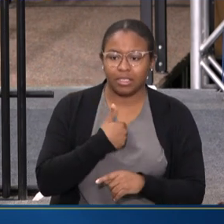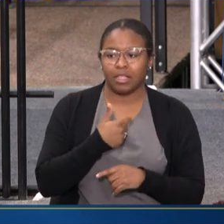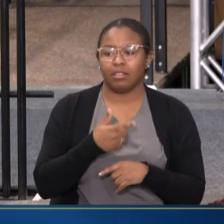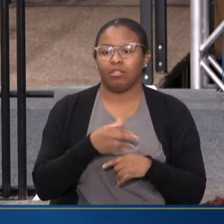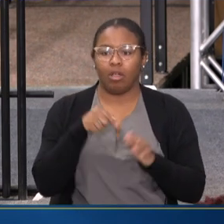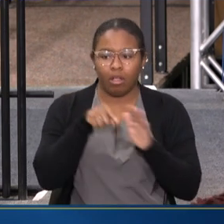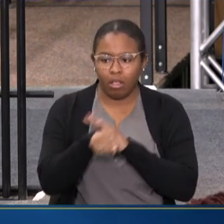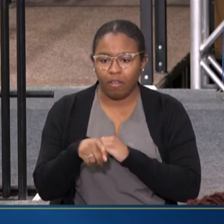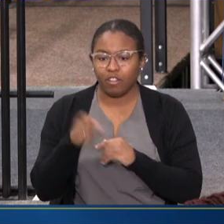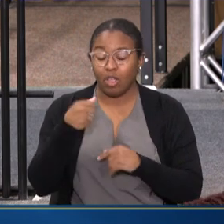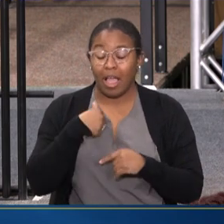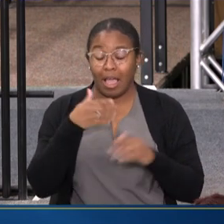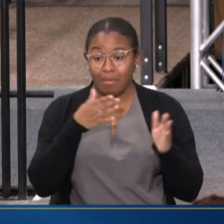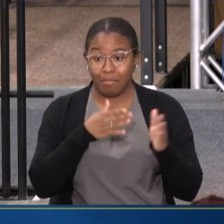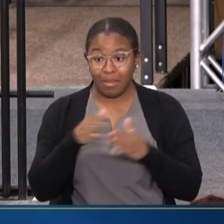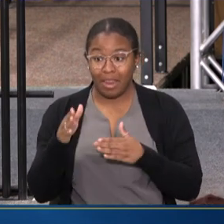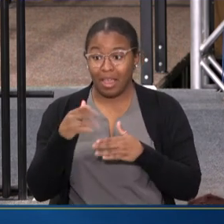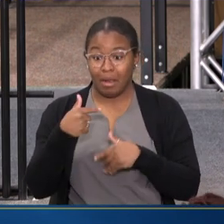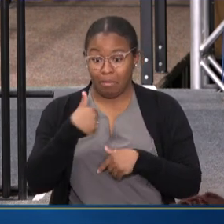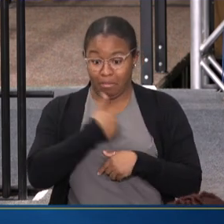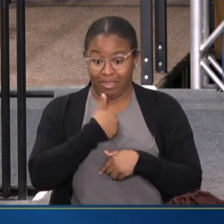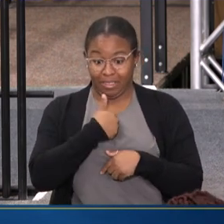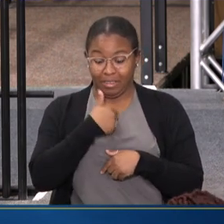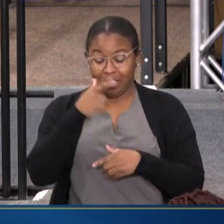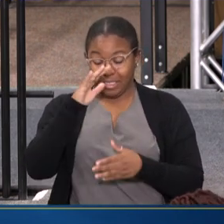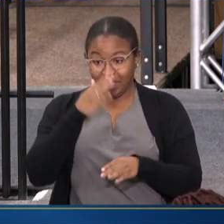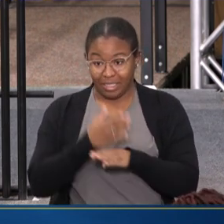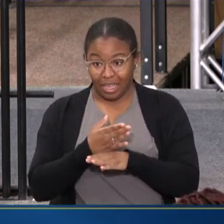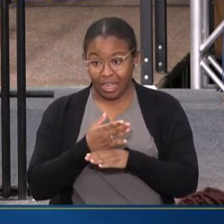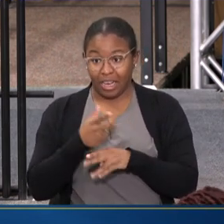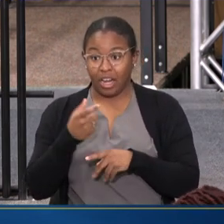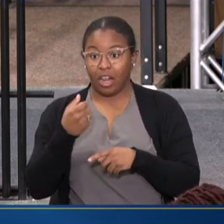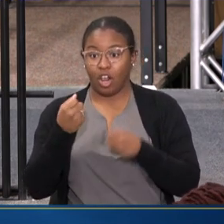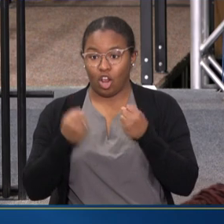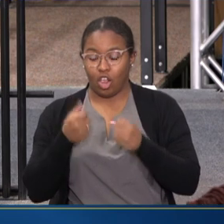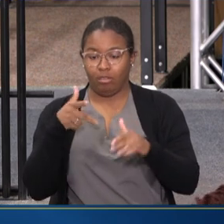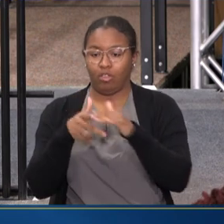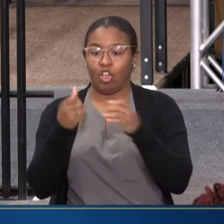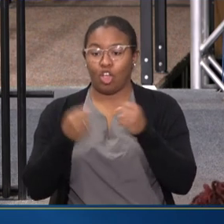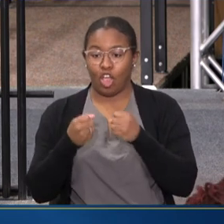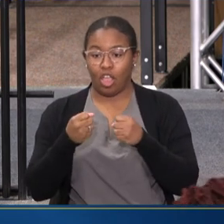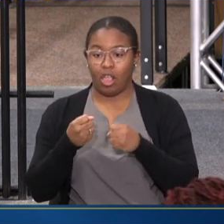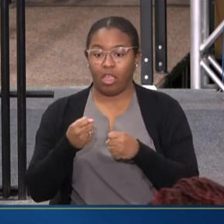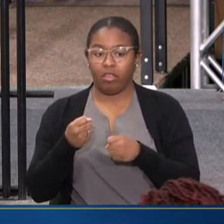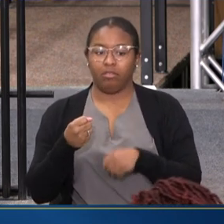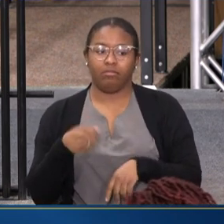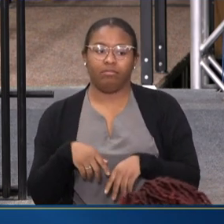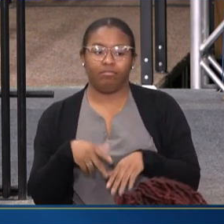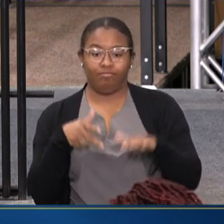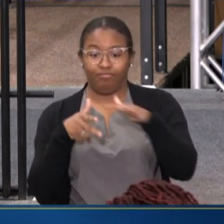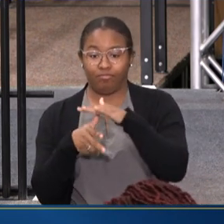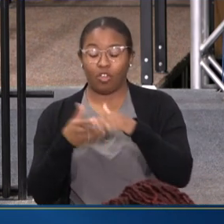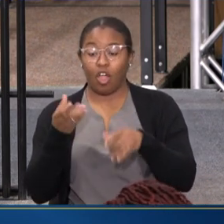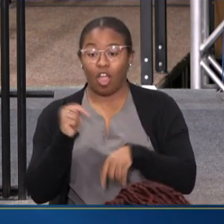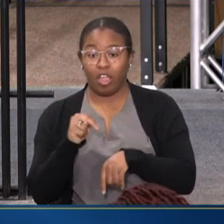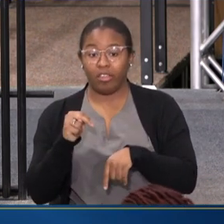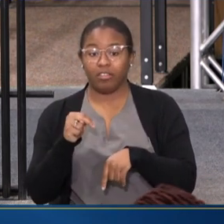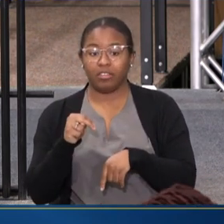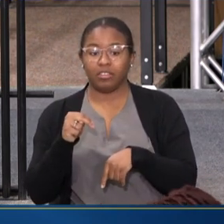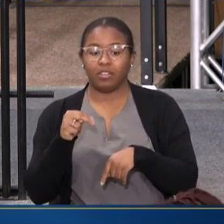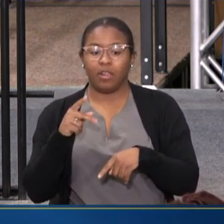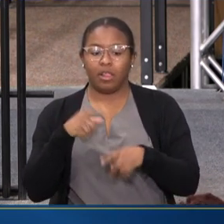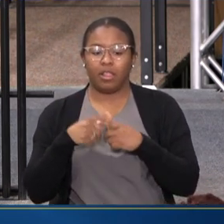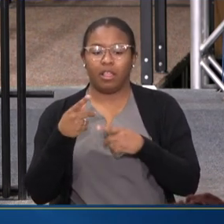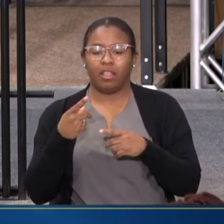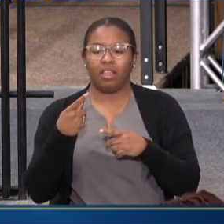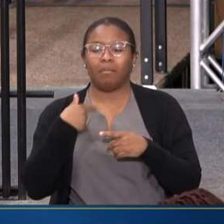WAS TO PUT MYSELF AND OUR SON IN OUR CAR IN THE GARAGE, TURN THE CAR ON, AND LIFT THE BURDEN FROM MY